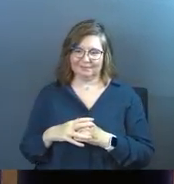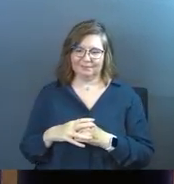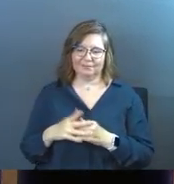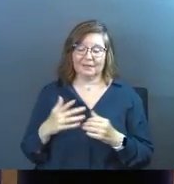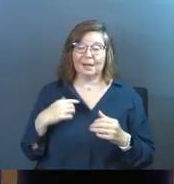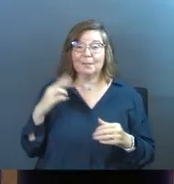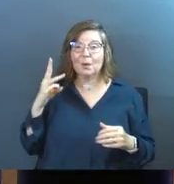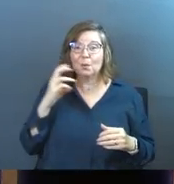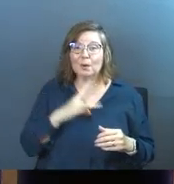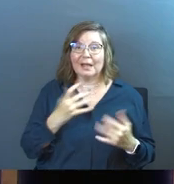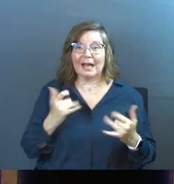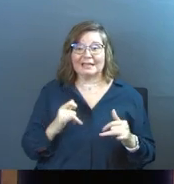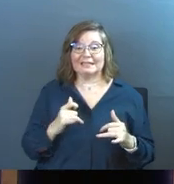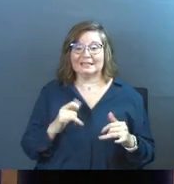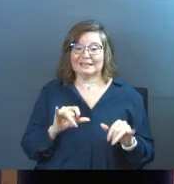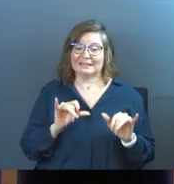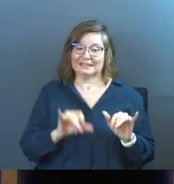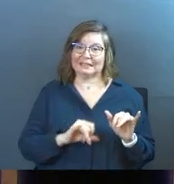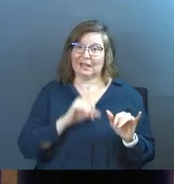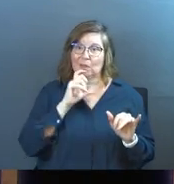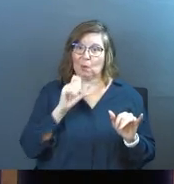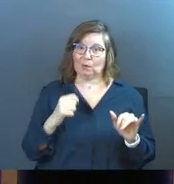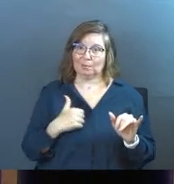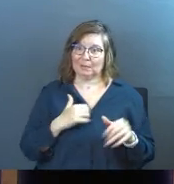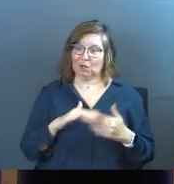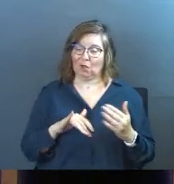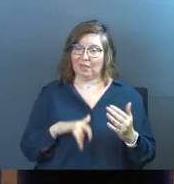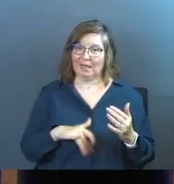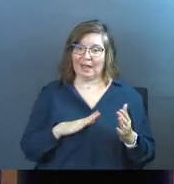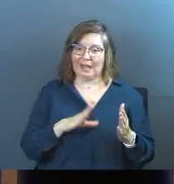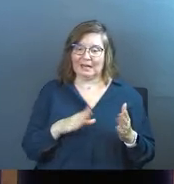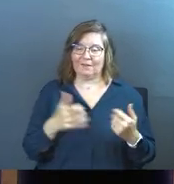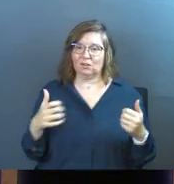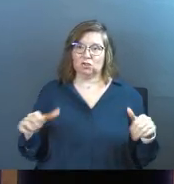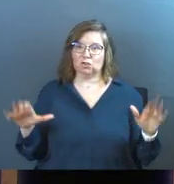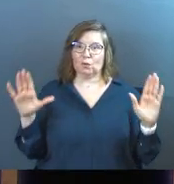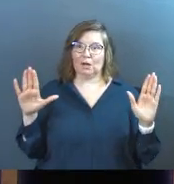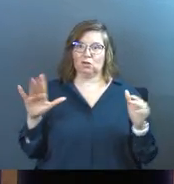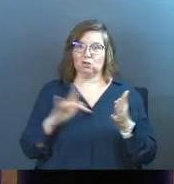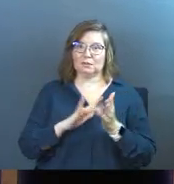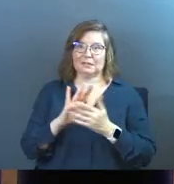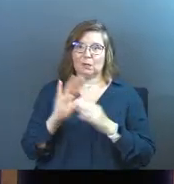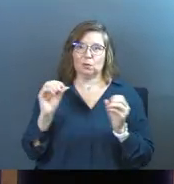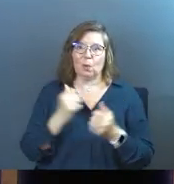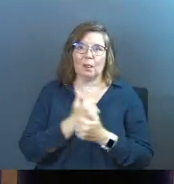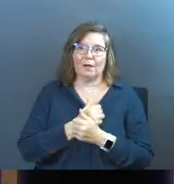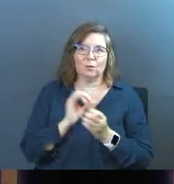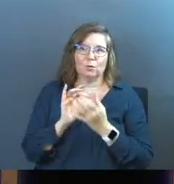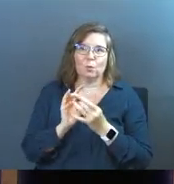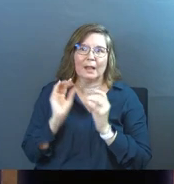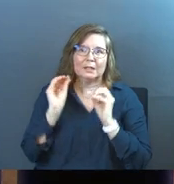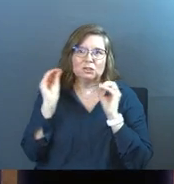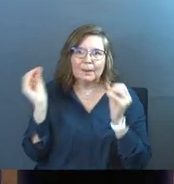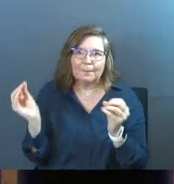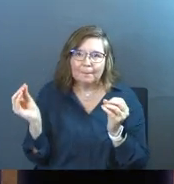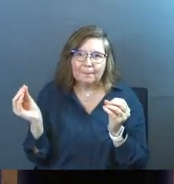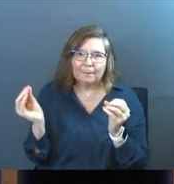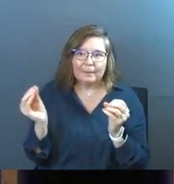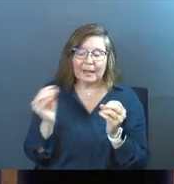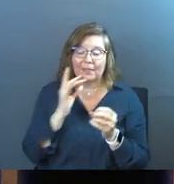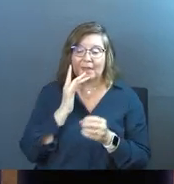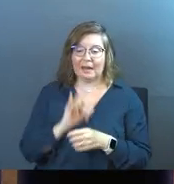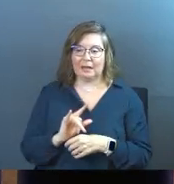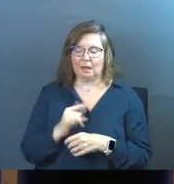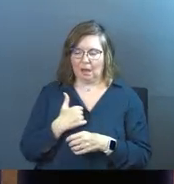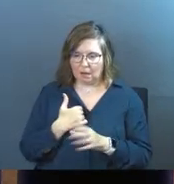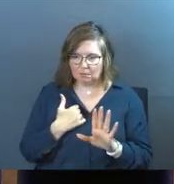And weirdly, I still stayed the old me and all that. I had never surrendered to Jesus. There was no love. There was no relationship. All of a sudden at 18